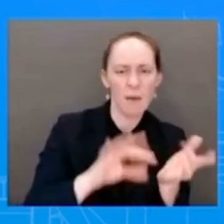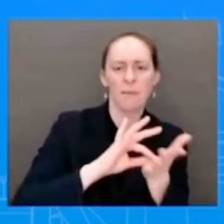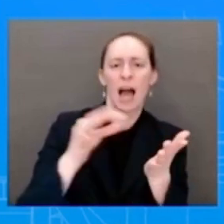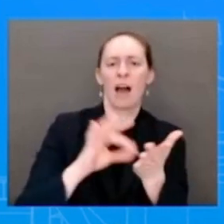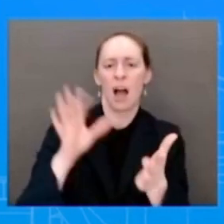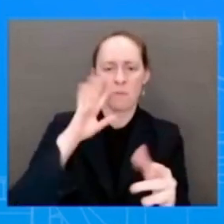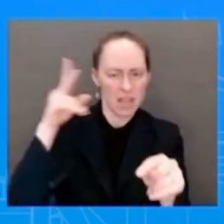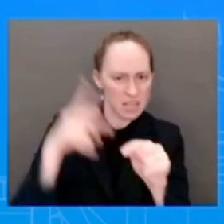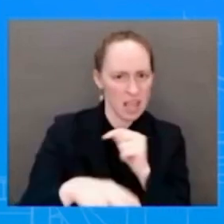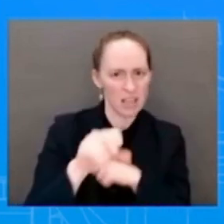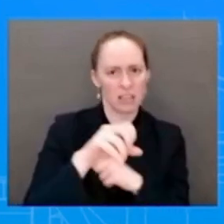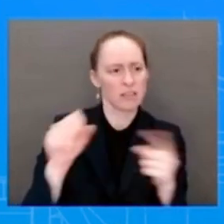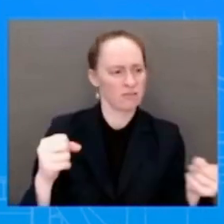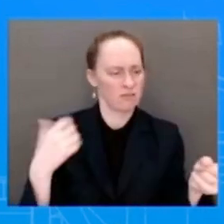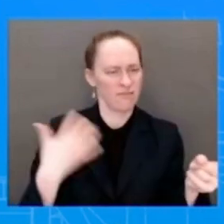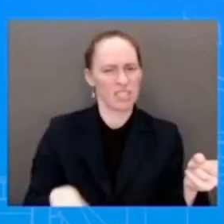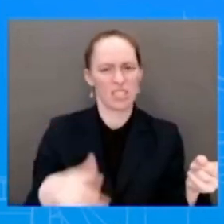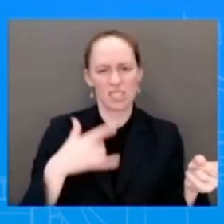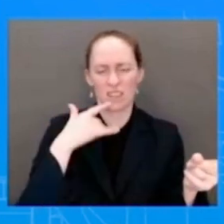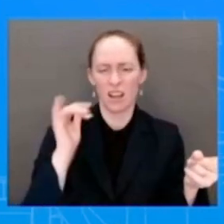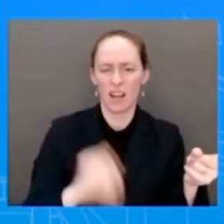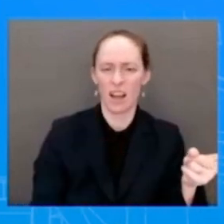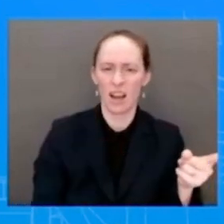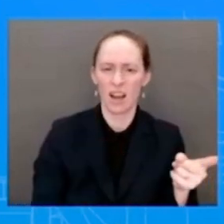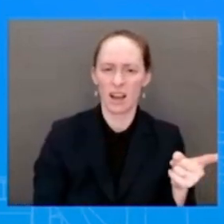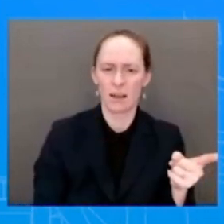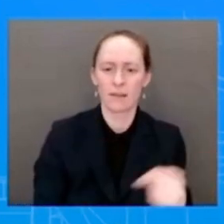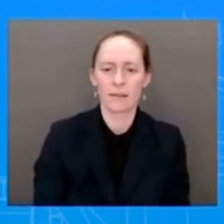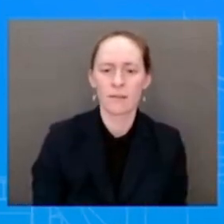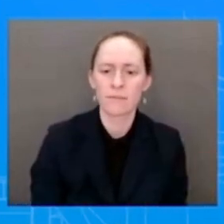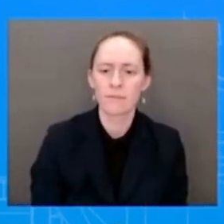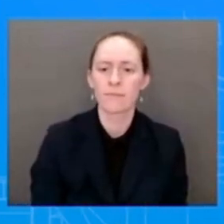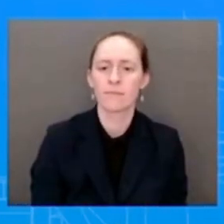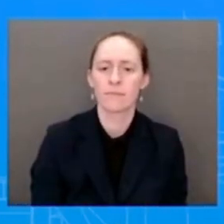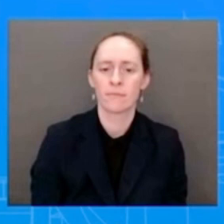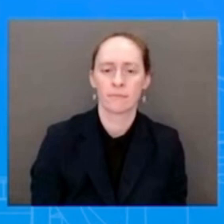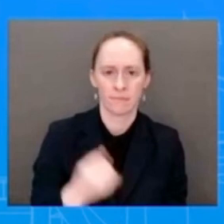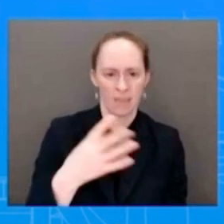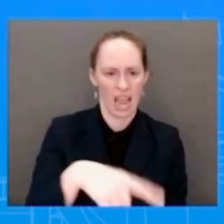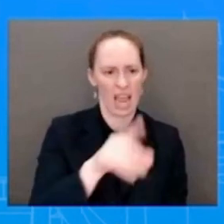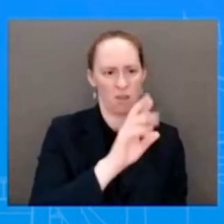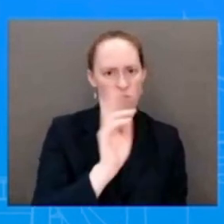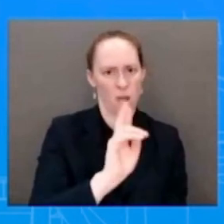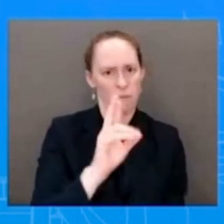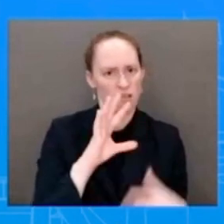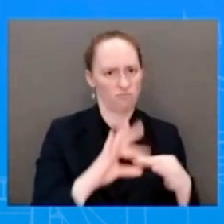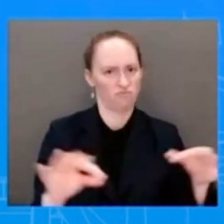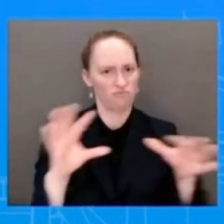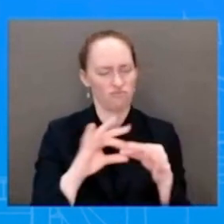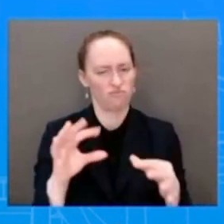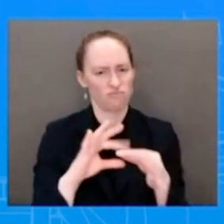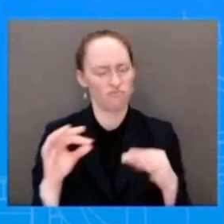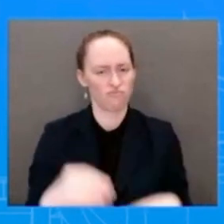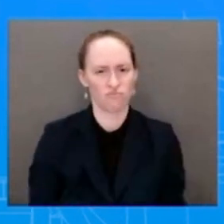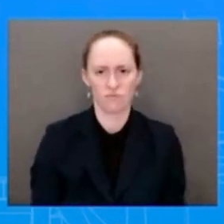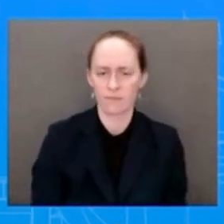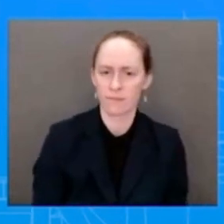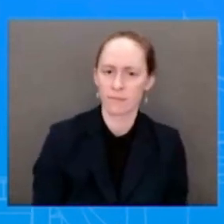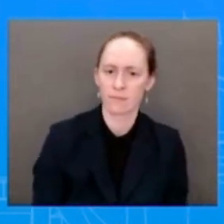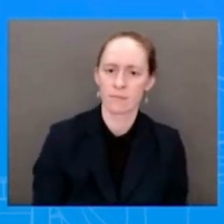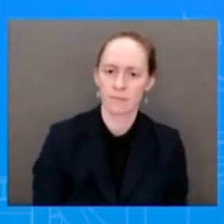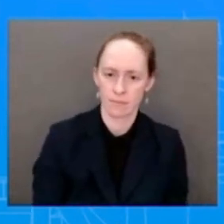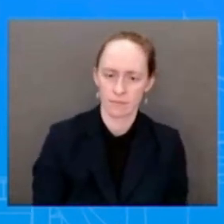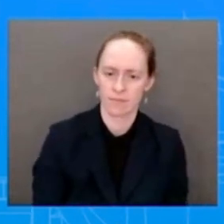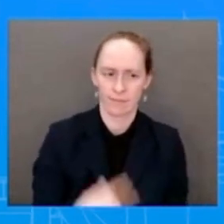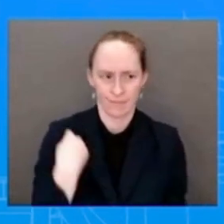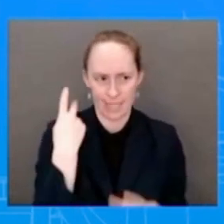many members of the House conference, Republican conference, to be more specific there. And so, that's what we've heard. I know